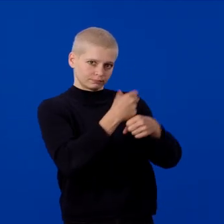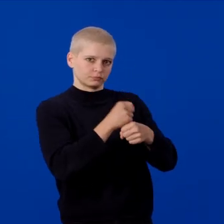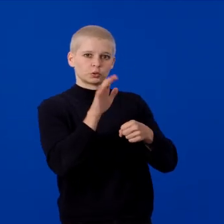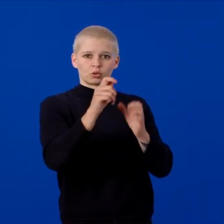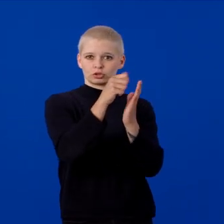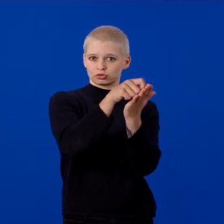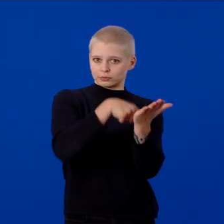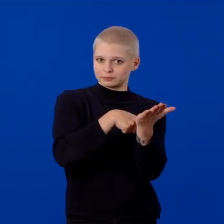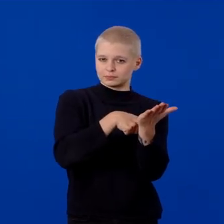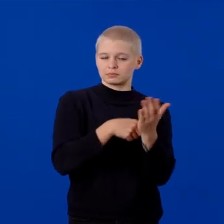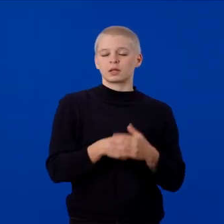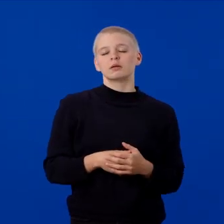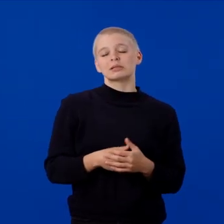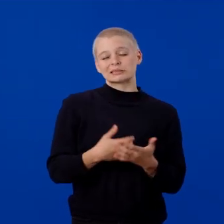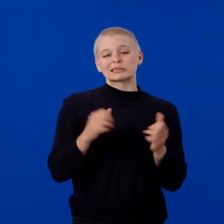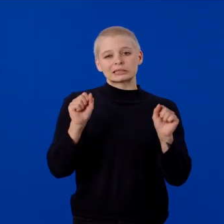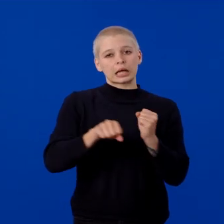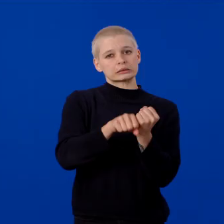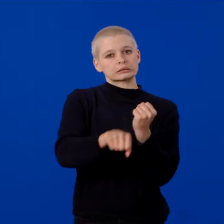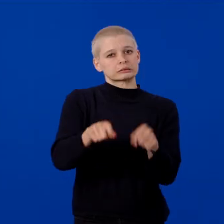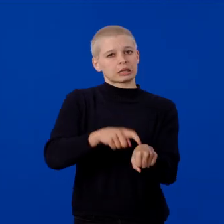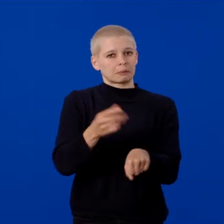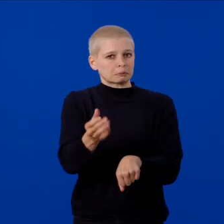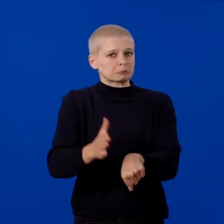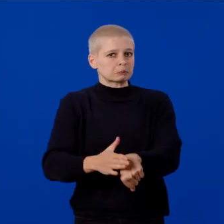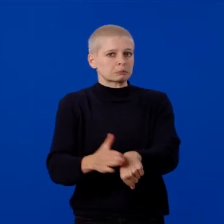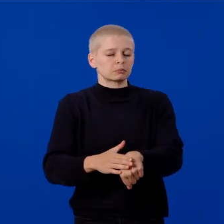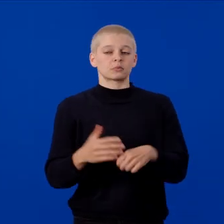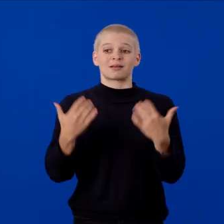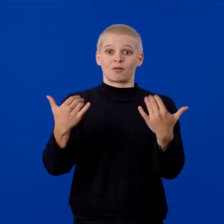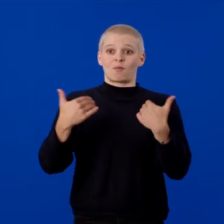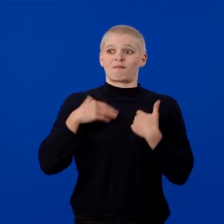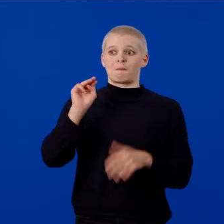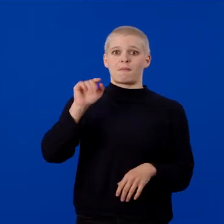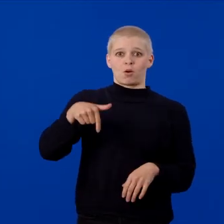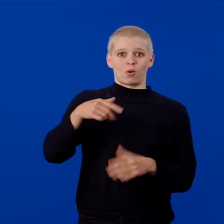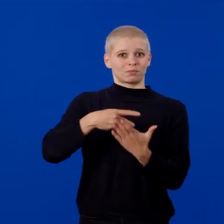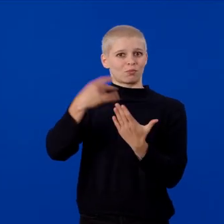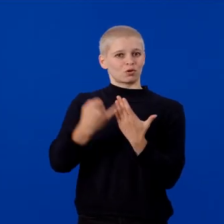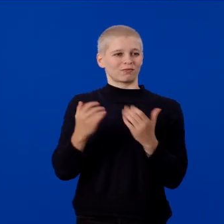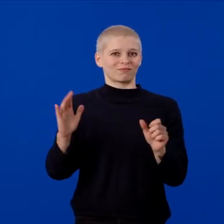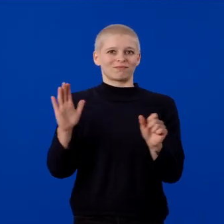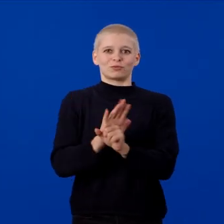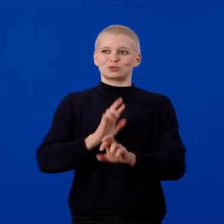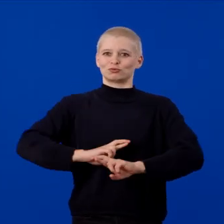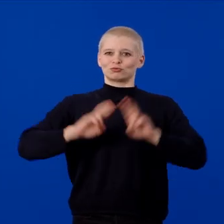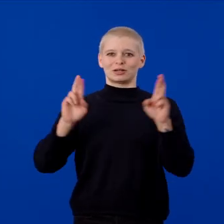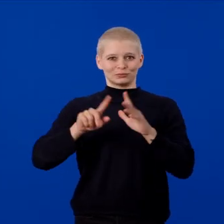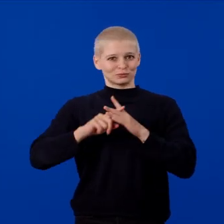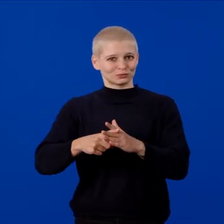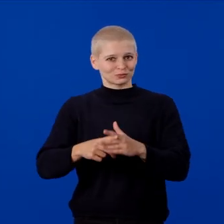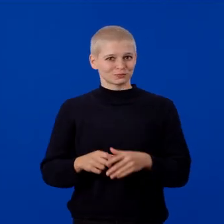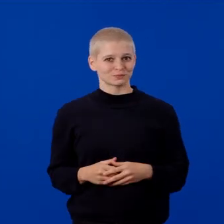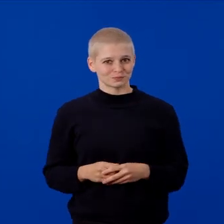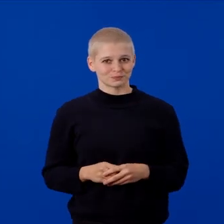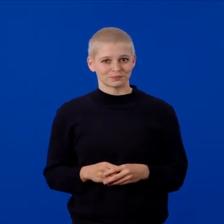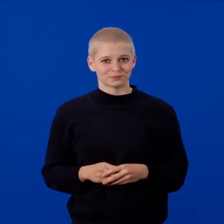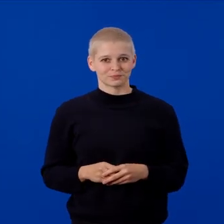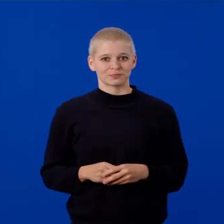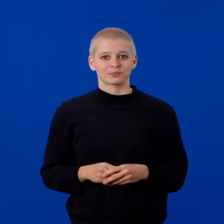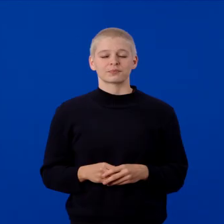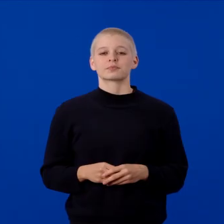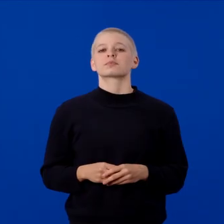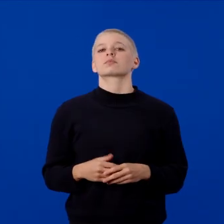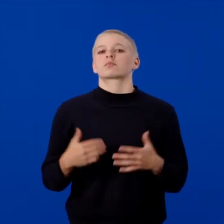take some time to do. Now we have a MetaQuest project completely created and ready to start with. In the hierarchy,